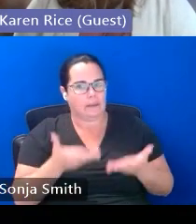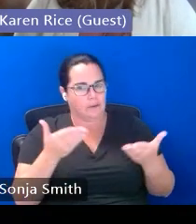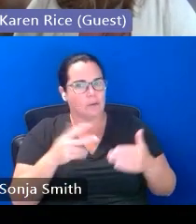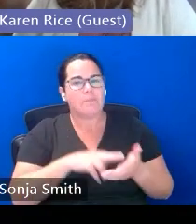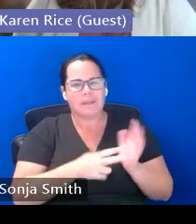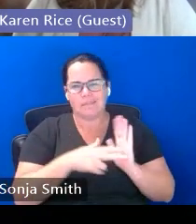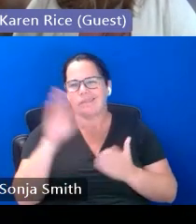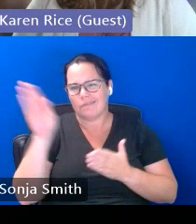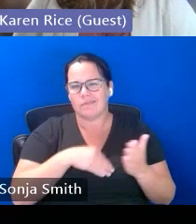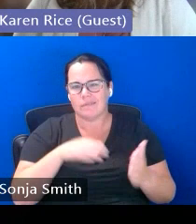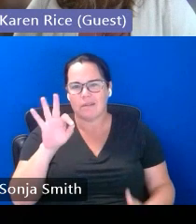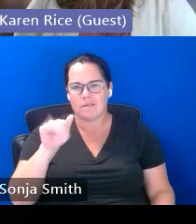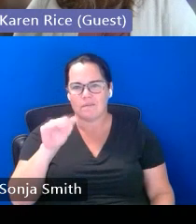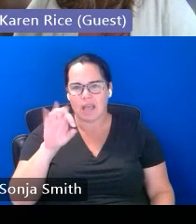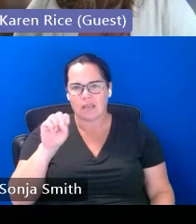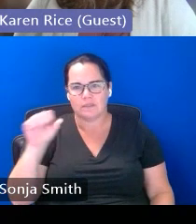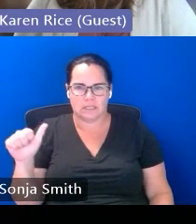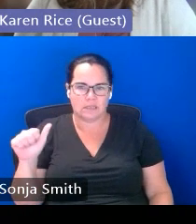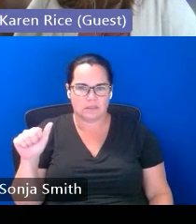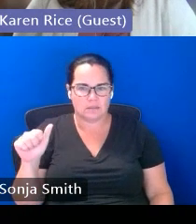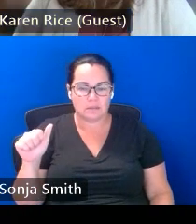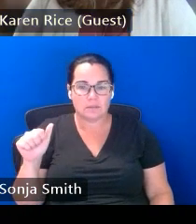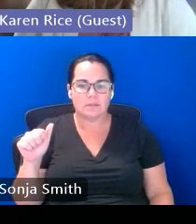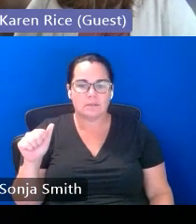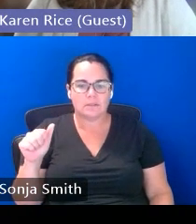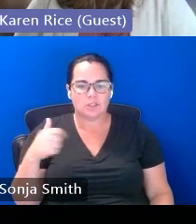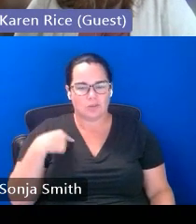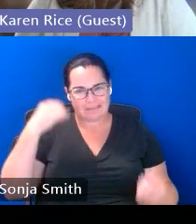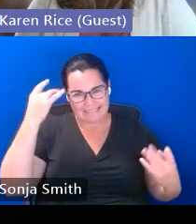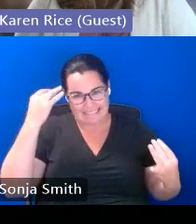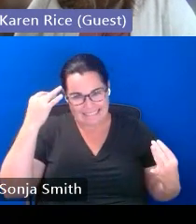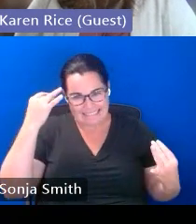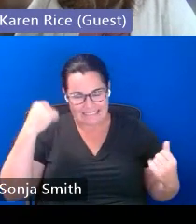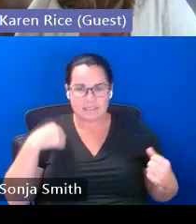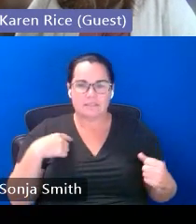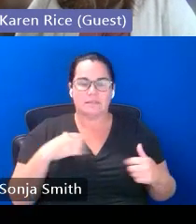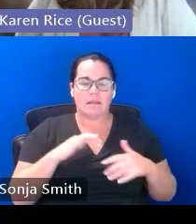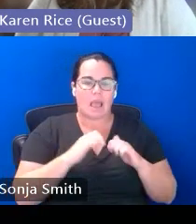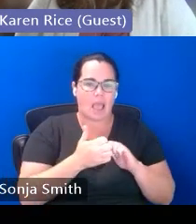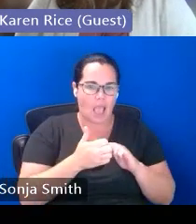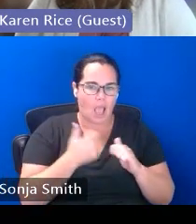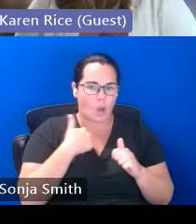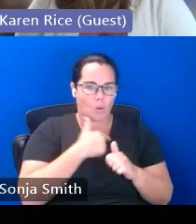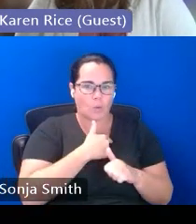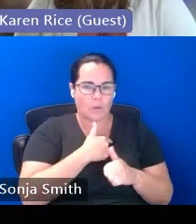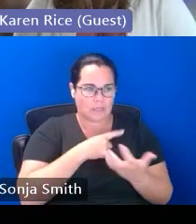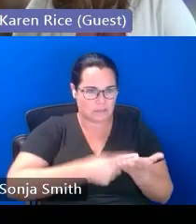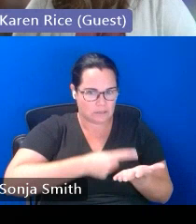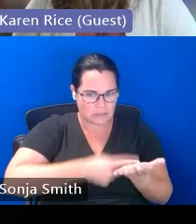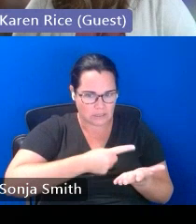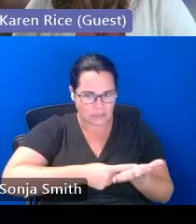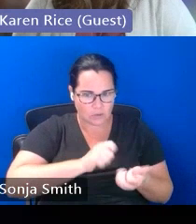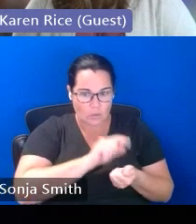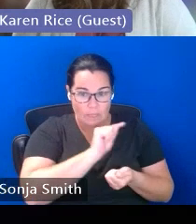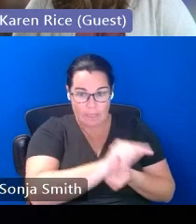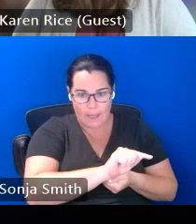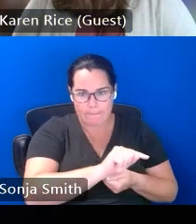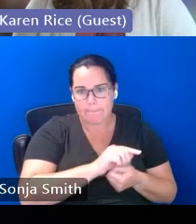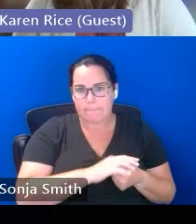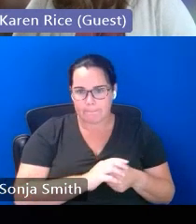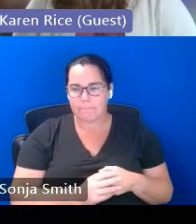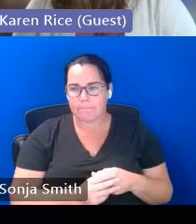so it's again thinking through and how do we have those conversations how do we talk about that um